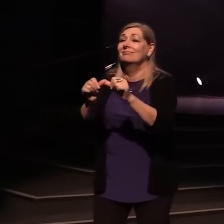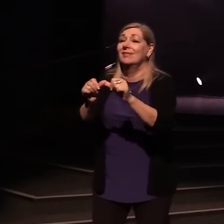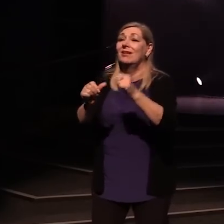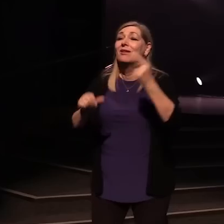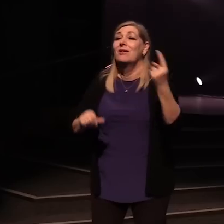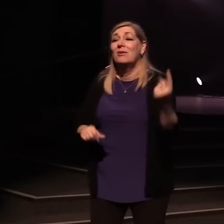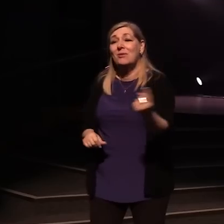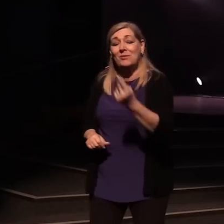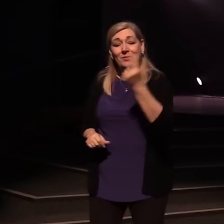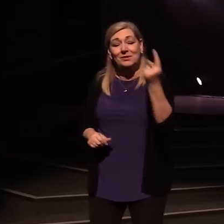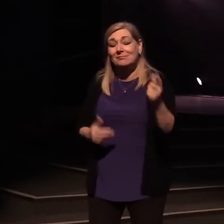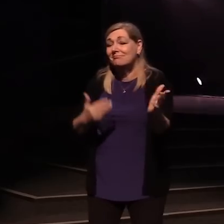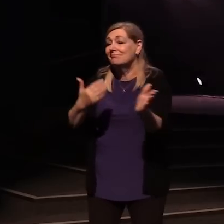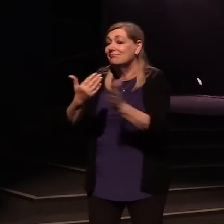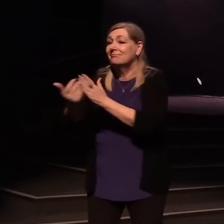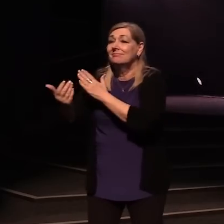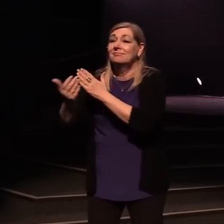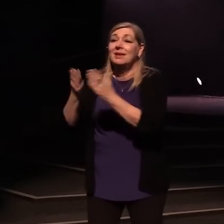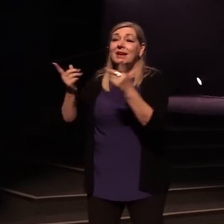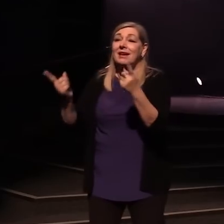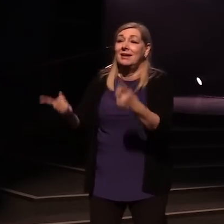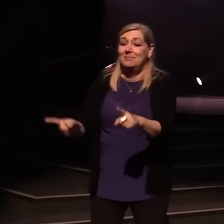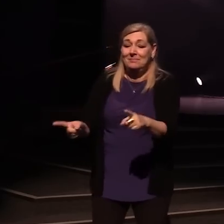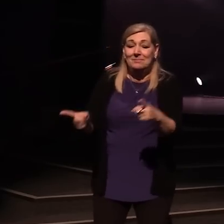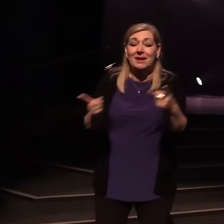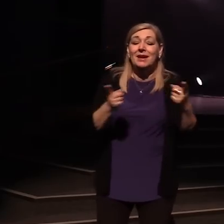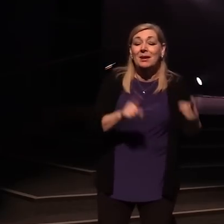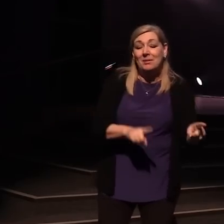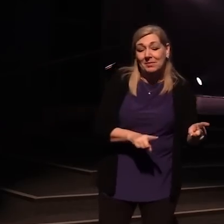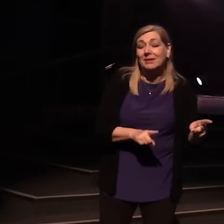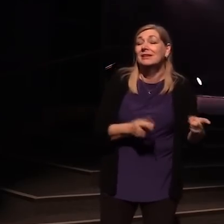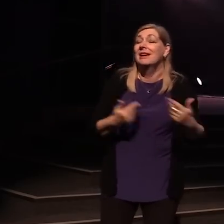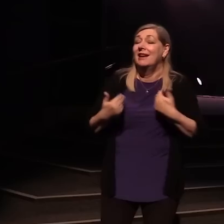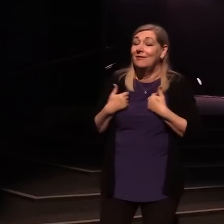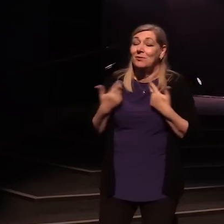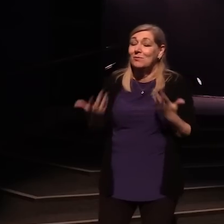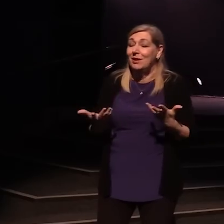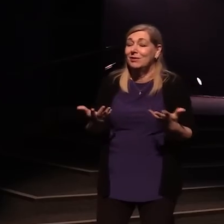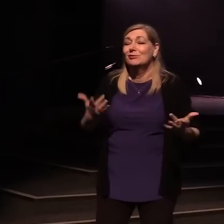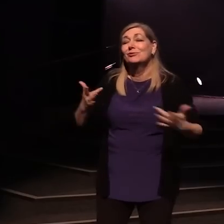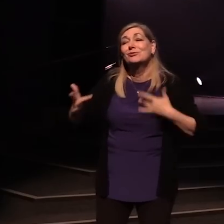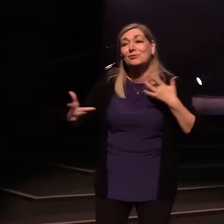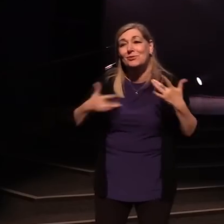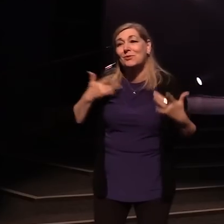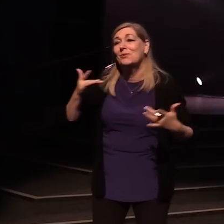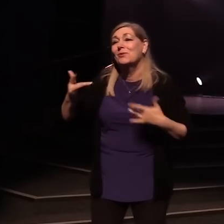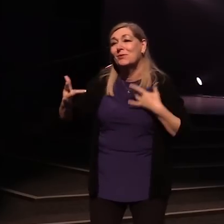season. Whatever comes tomorrow, I've got joy.